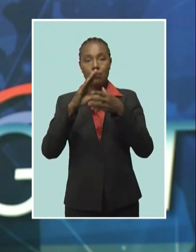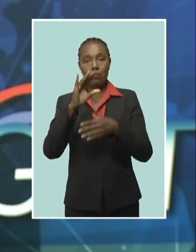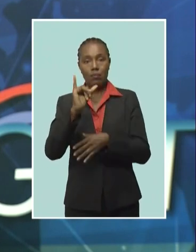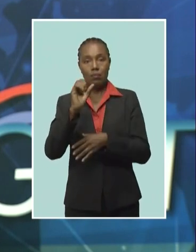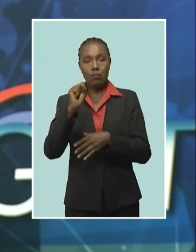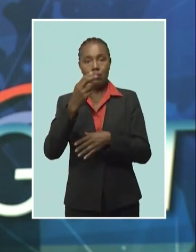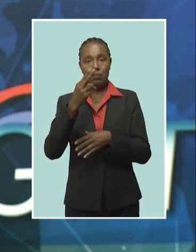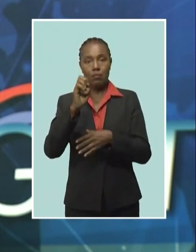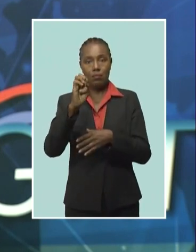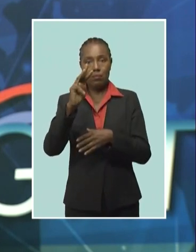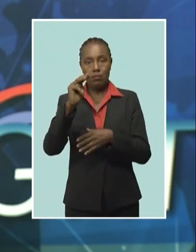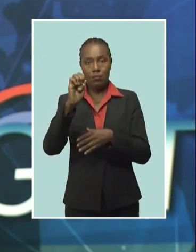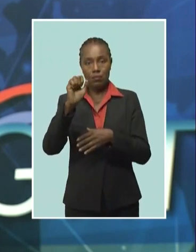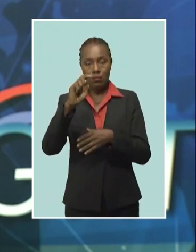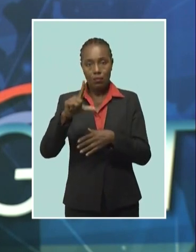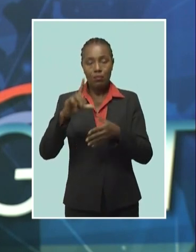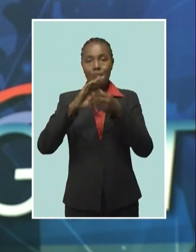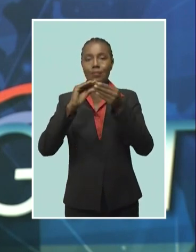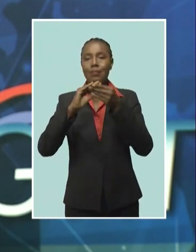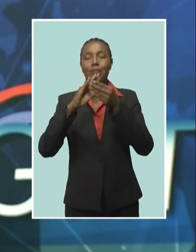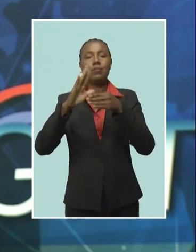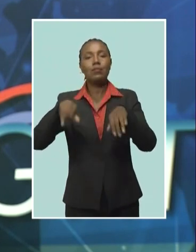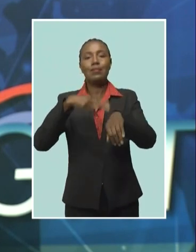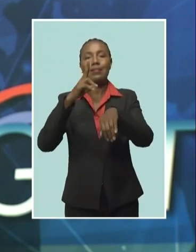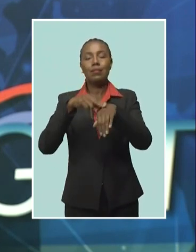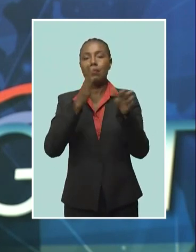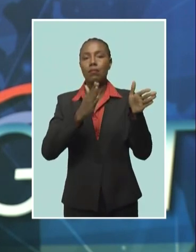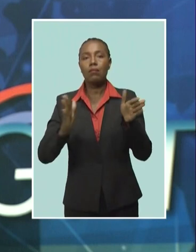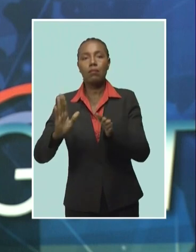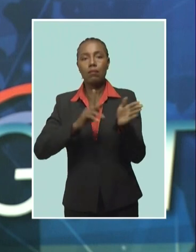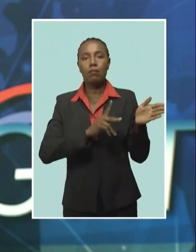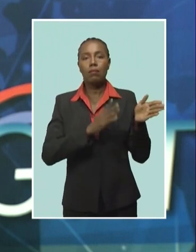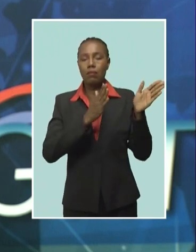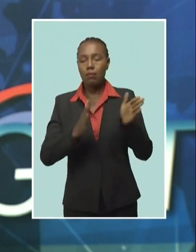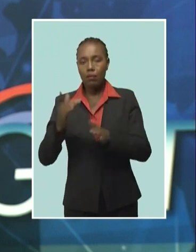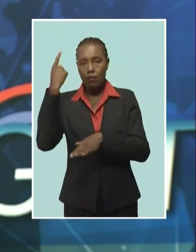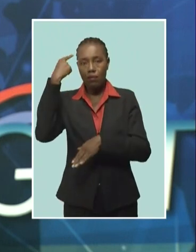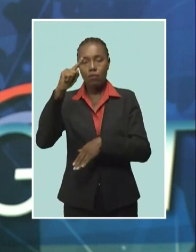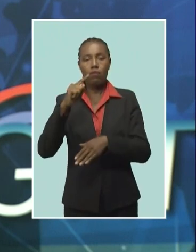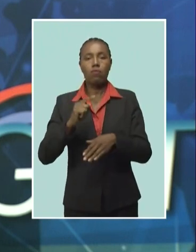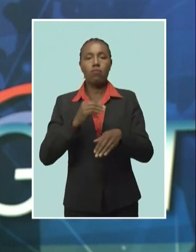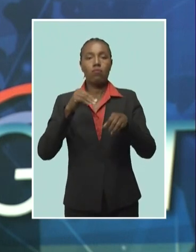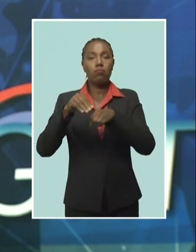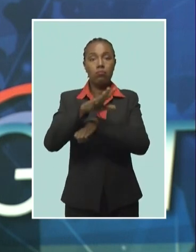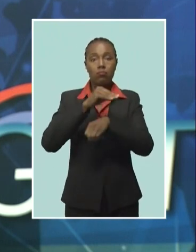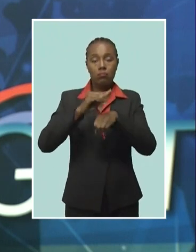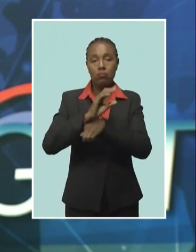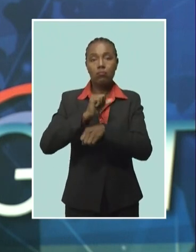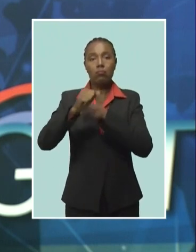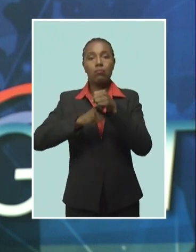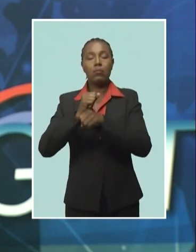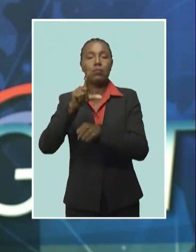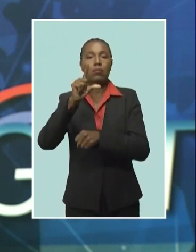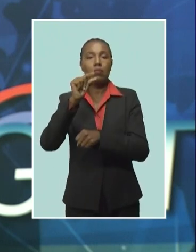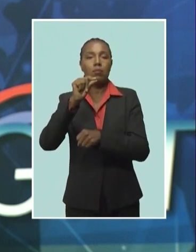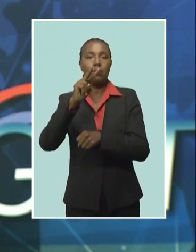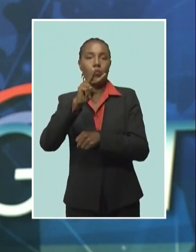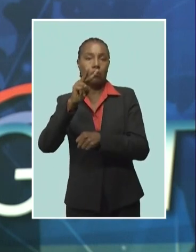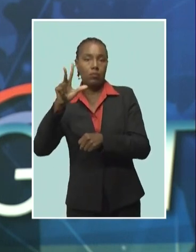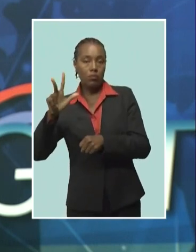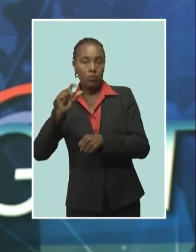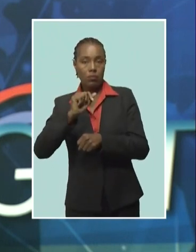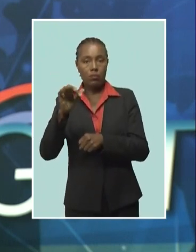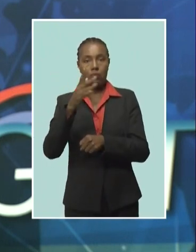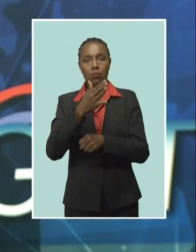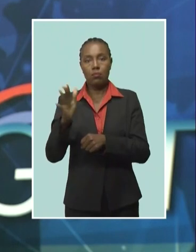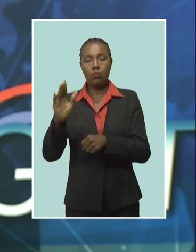implementation of the National Strategic Plan Prevention and Control of Non-Communicable Diseases 2023-2030 will